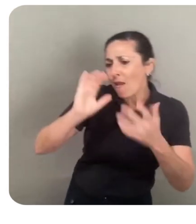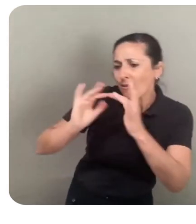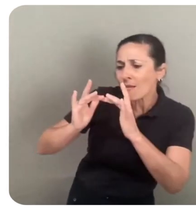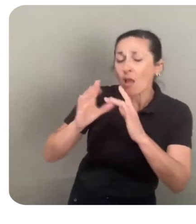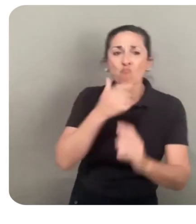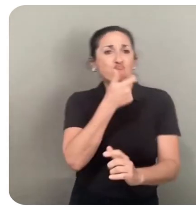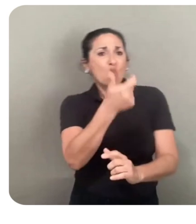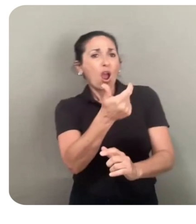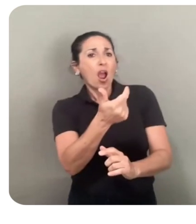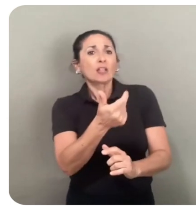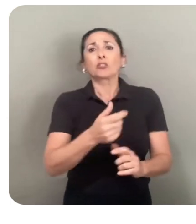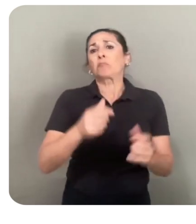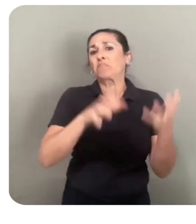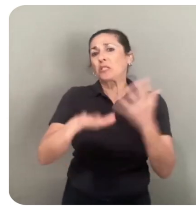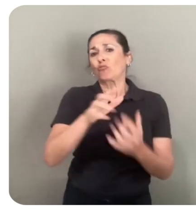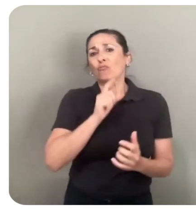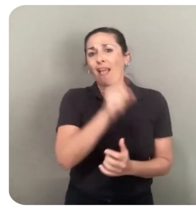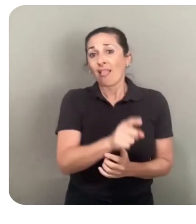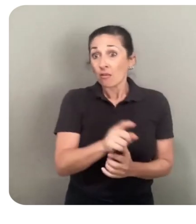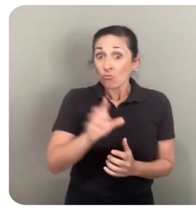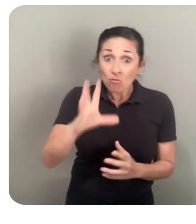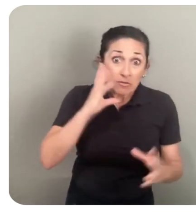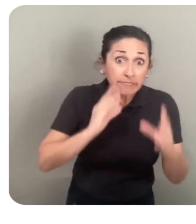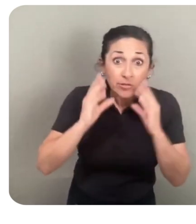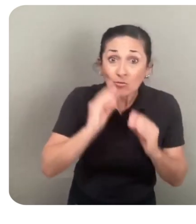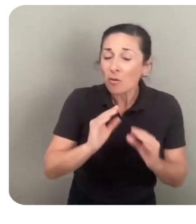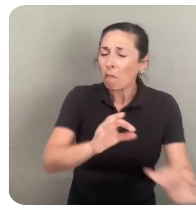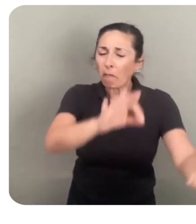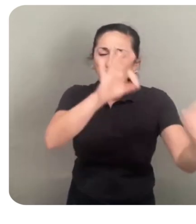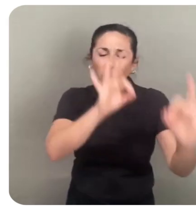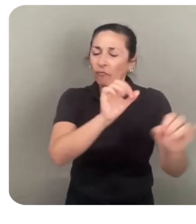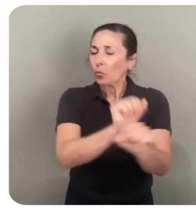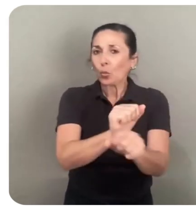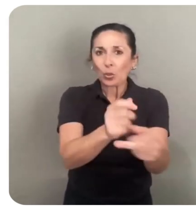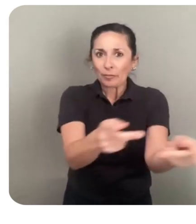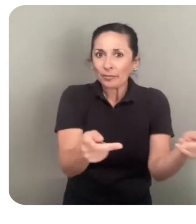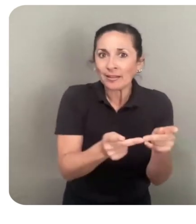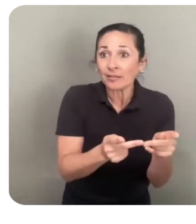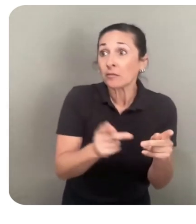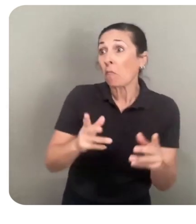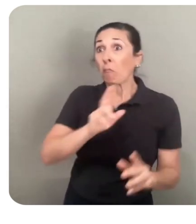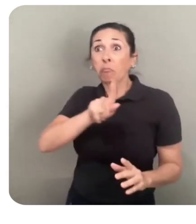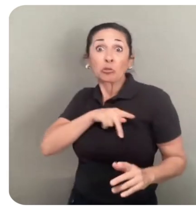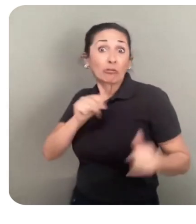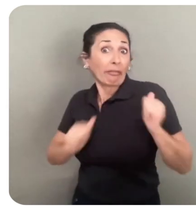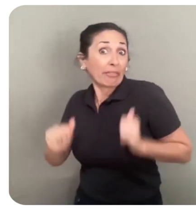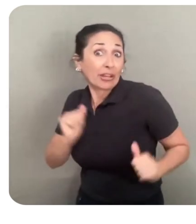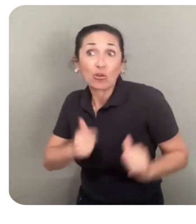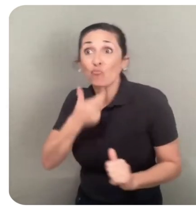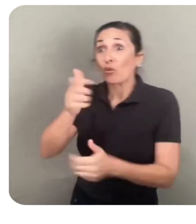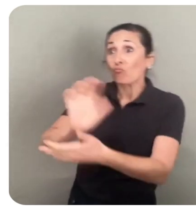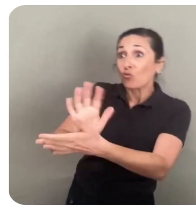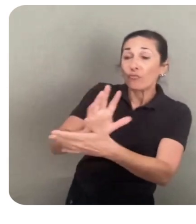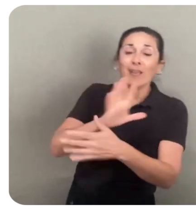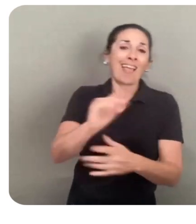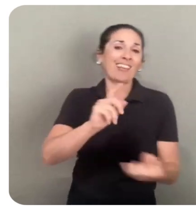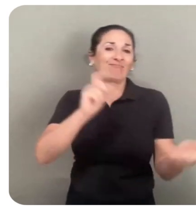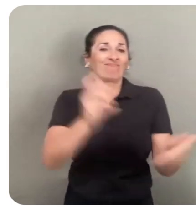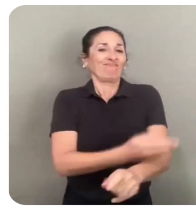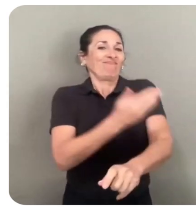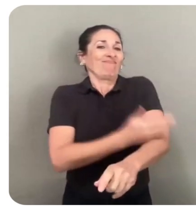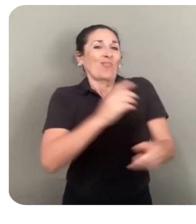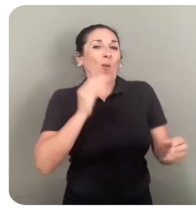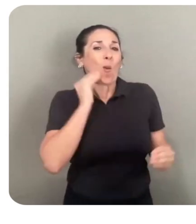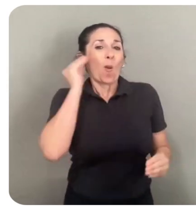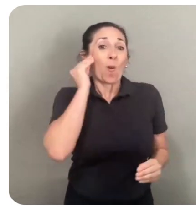reality. Your experience can be a part of their perfect workspace, personal theater, and augmented home. So, with